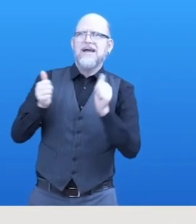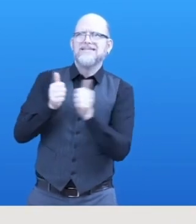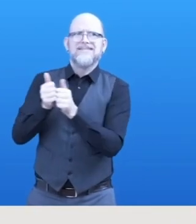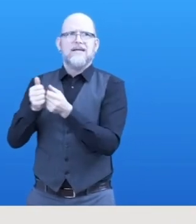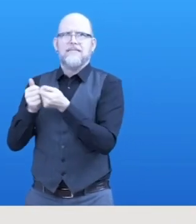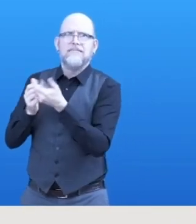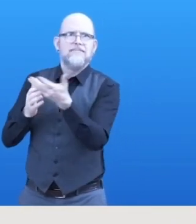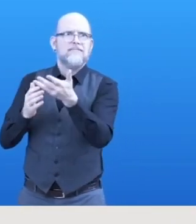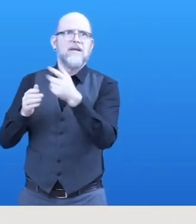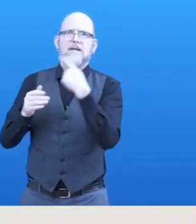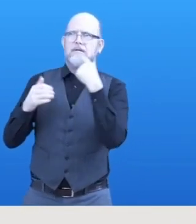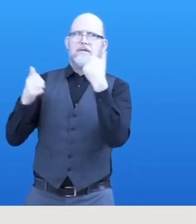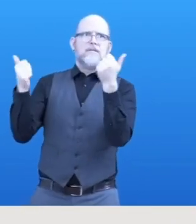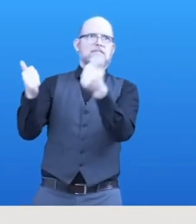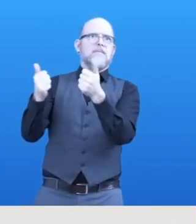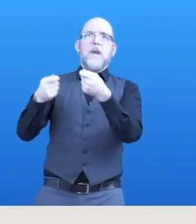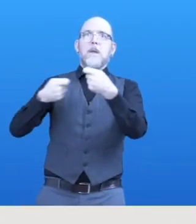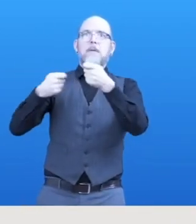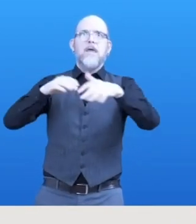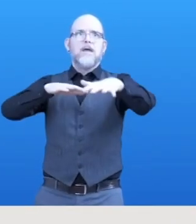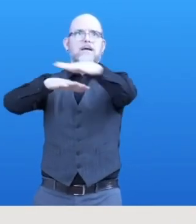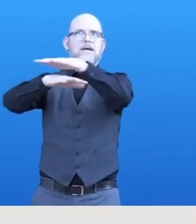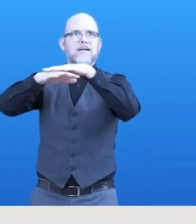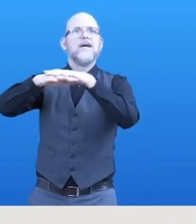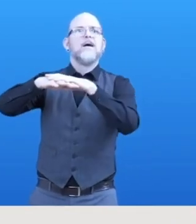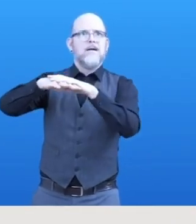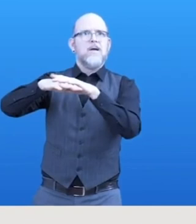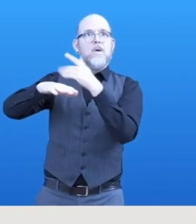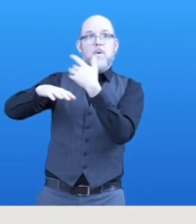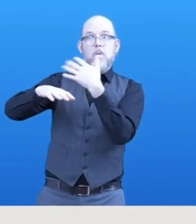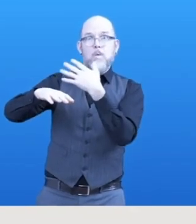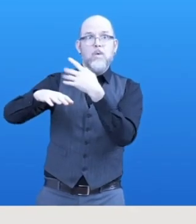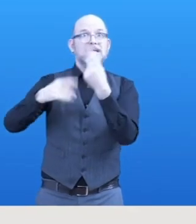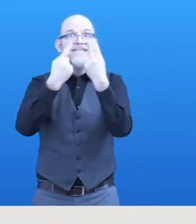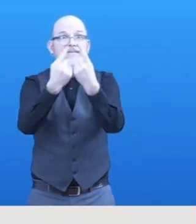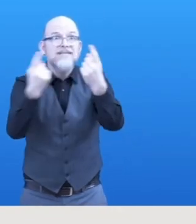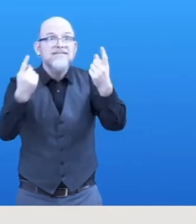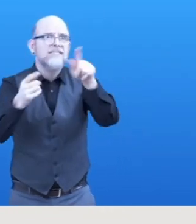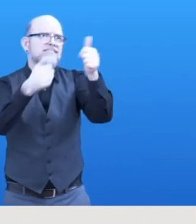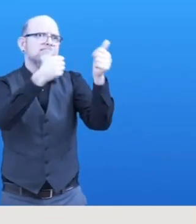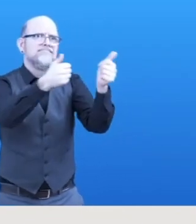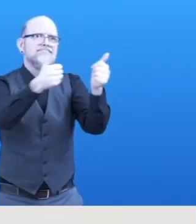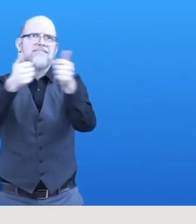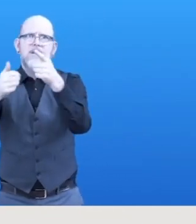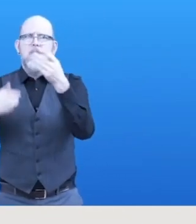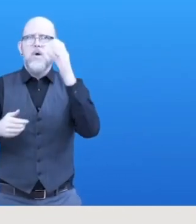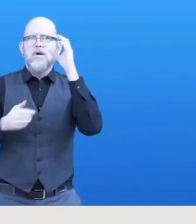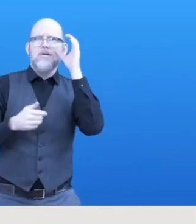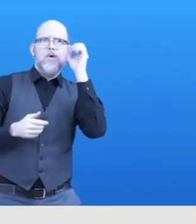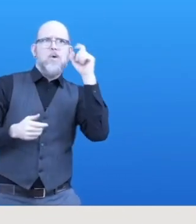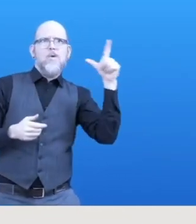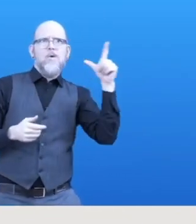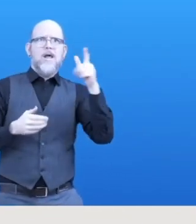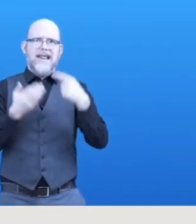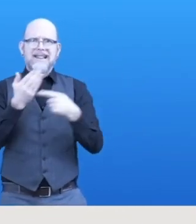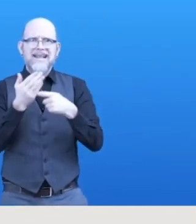assistive technology for ICT access that you are developing, and you want to join our community, feel free to contact